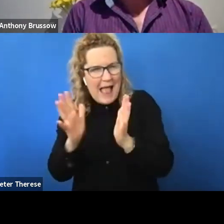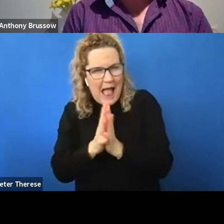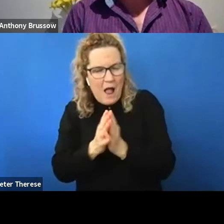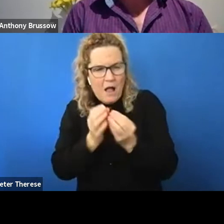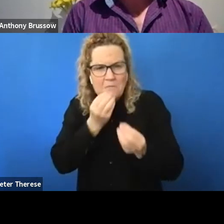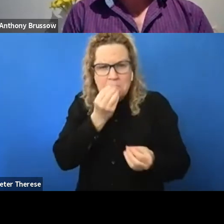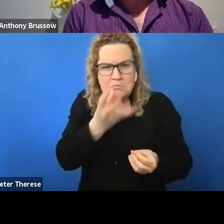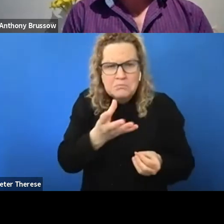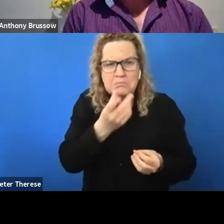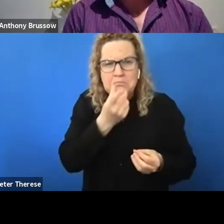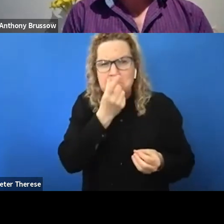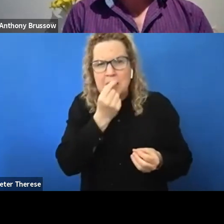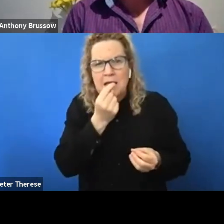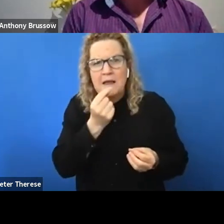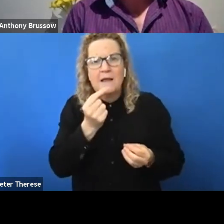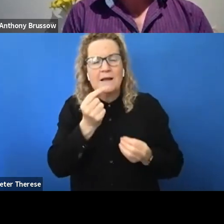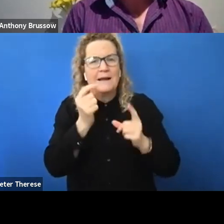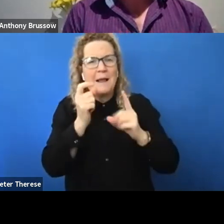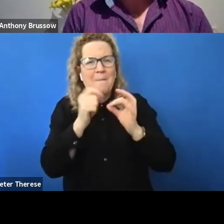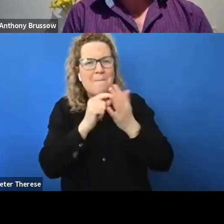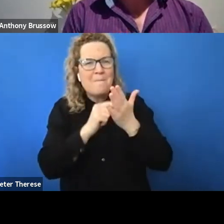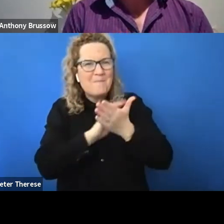Can you clarify broader in what sense?